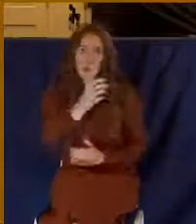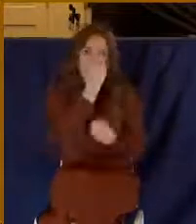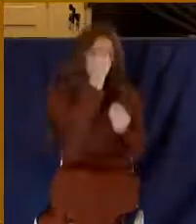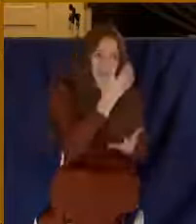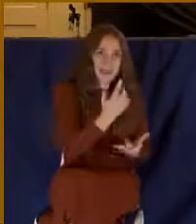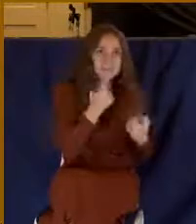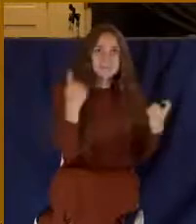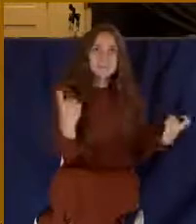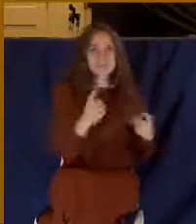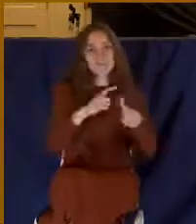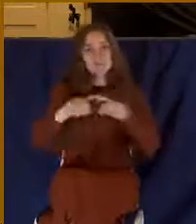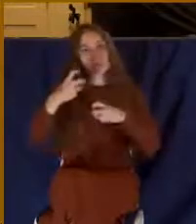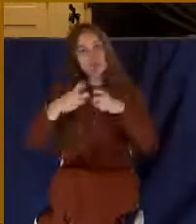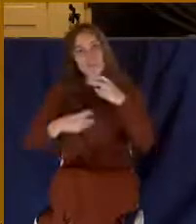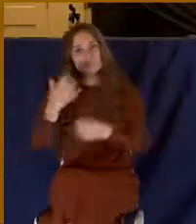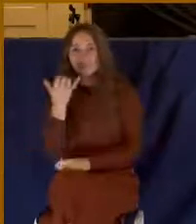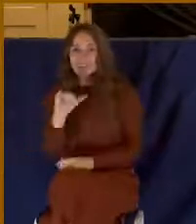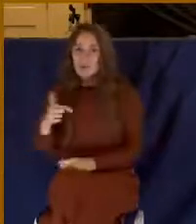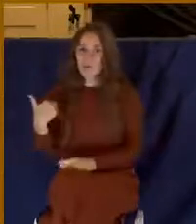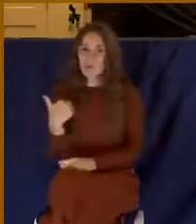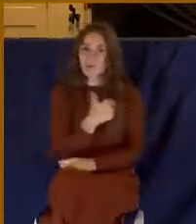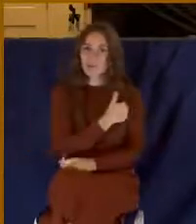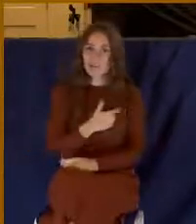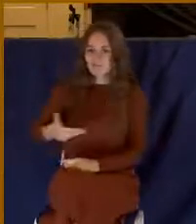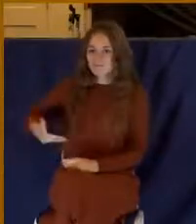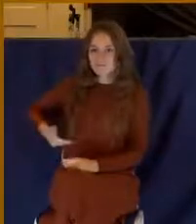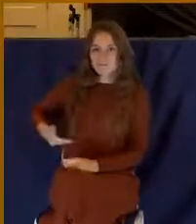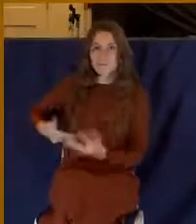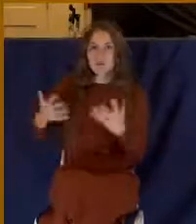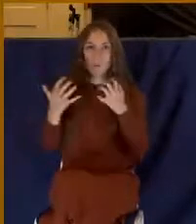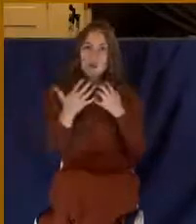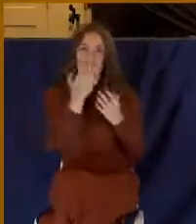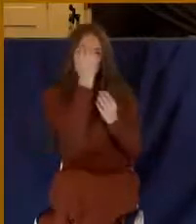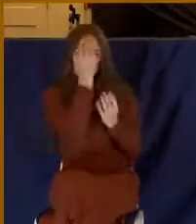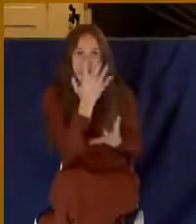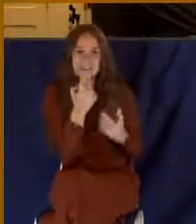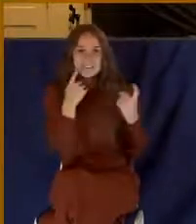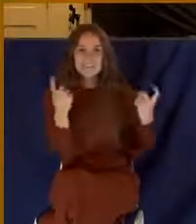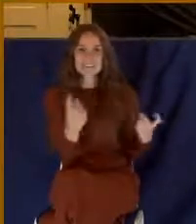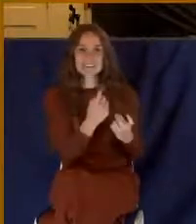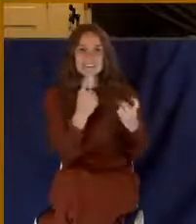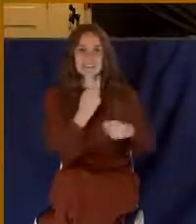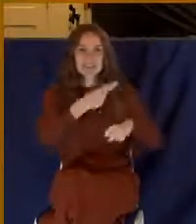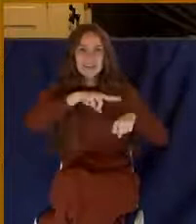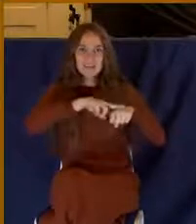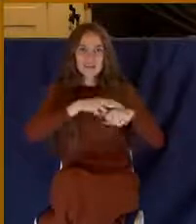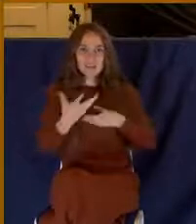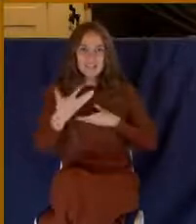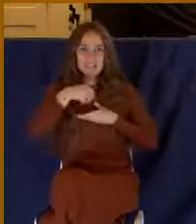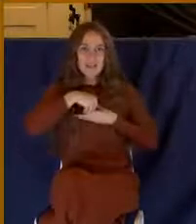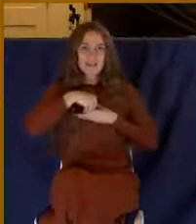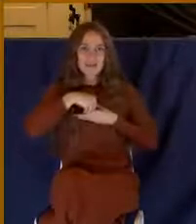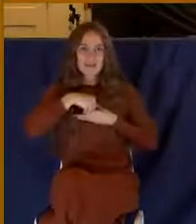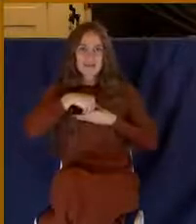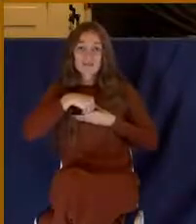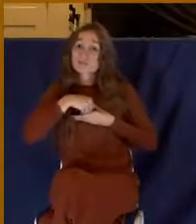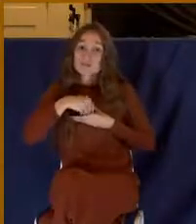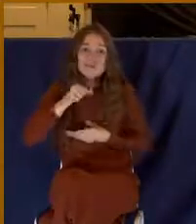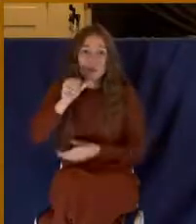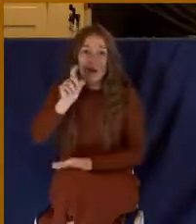still conditioned to listen to the sin nature inside of us. But you know what? You don't have to. That's why when people say, well, I had no choice.